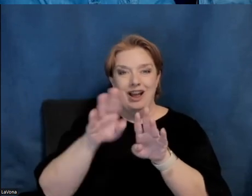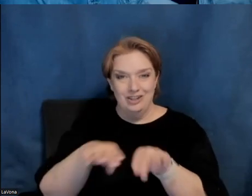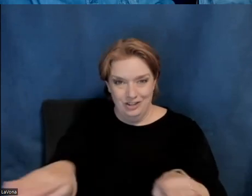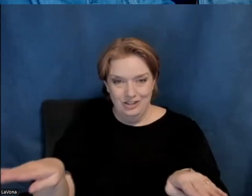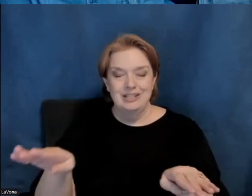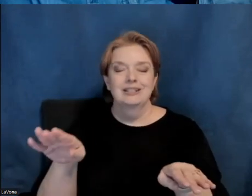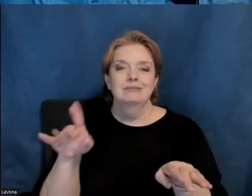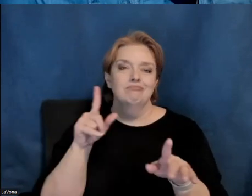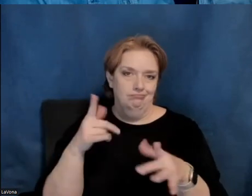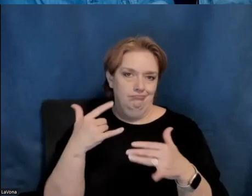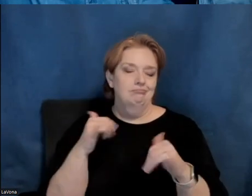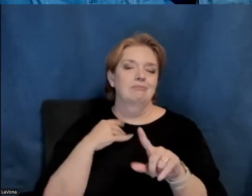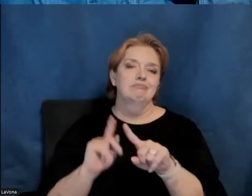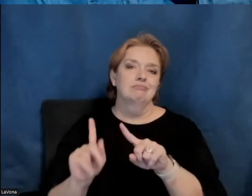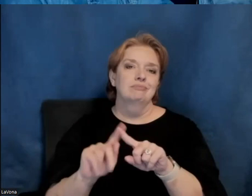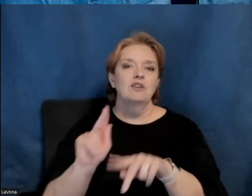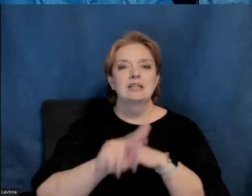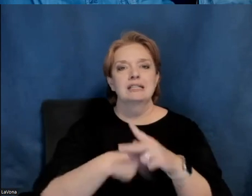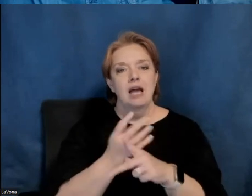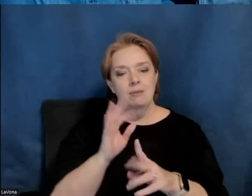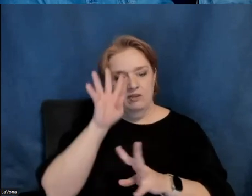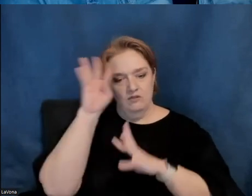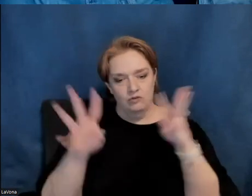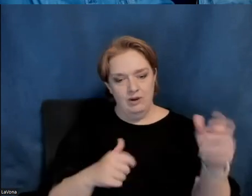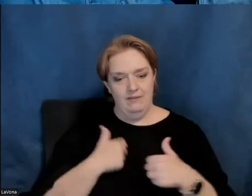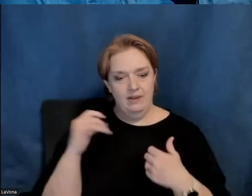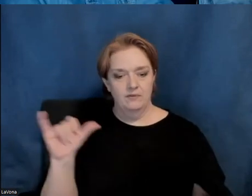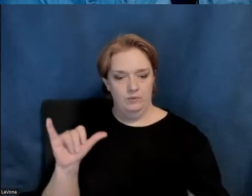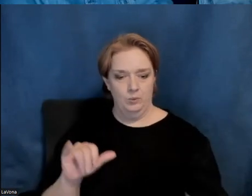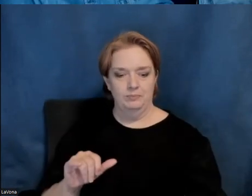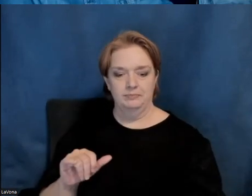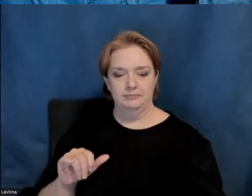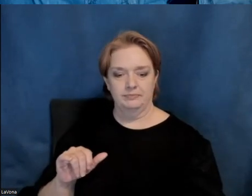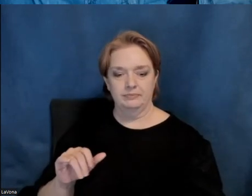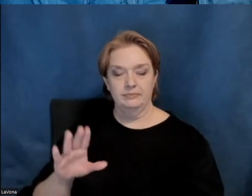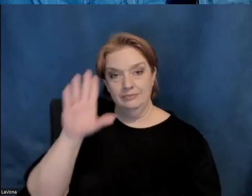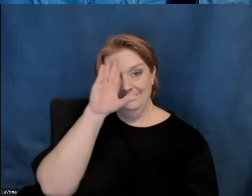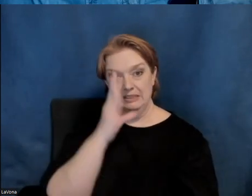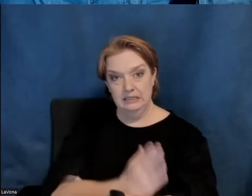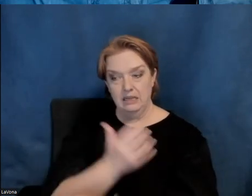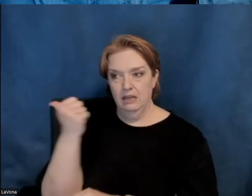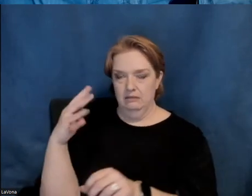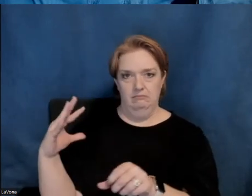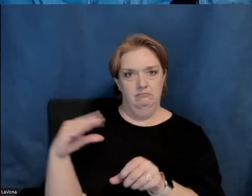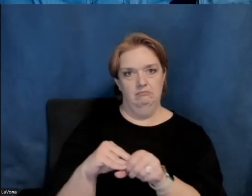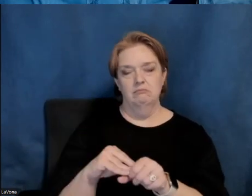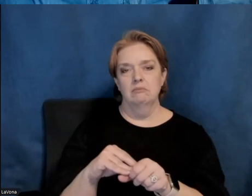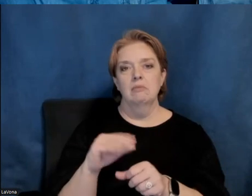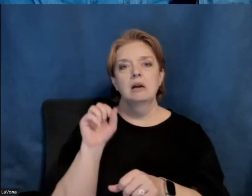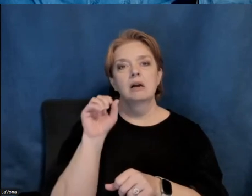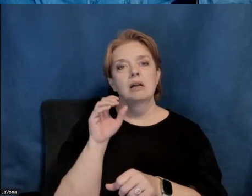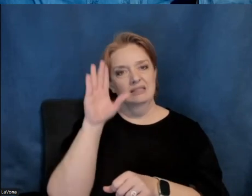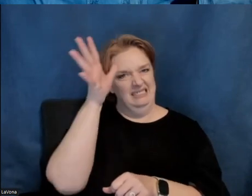uh, to have various, uh, kinds of creative lives. Sly Men was, the, the son was very much involved in Sam's, uh, woodworking,